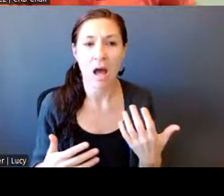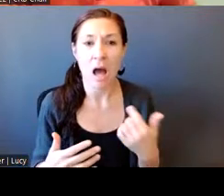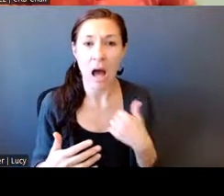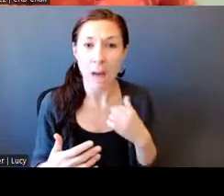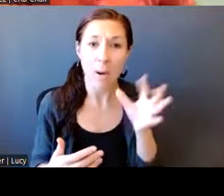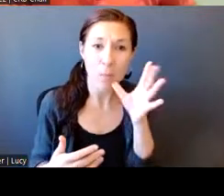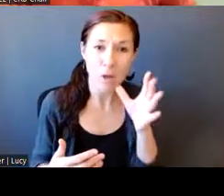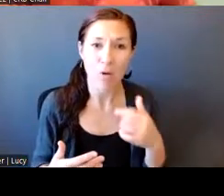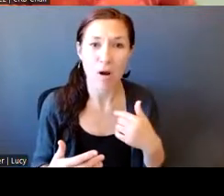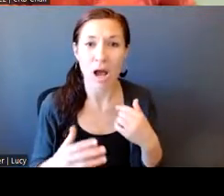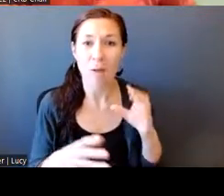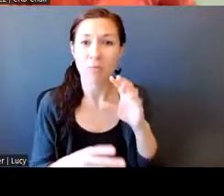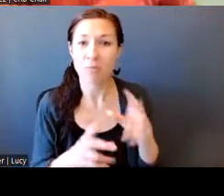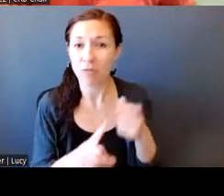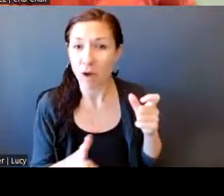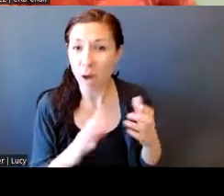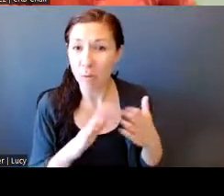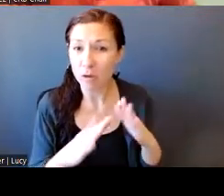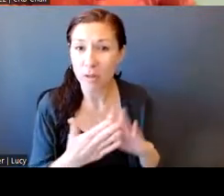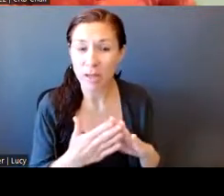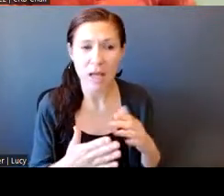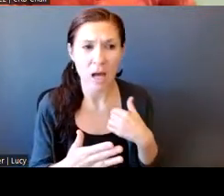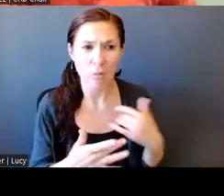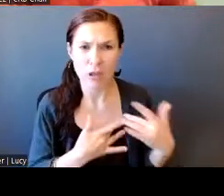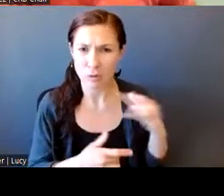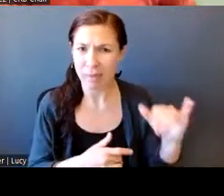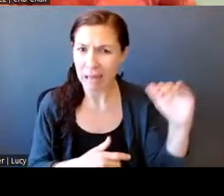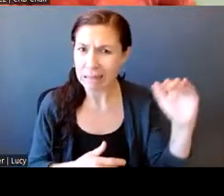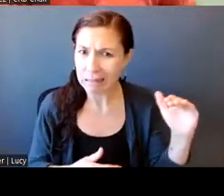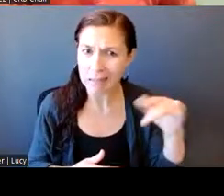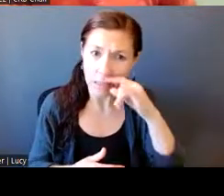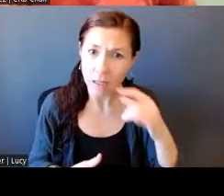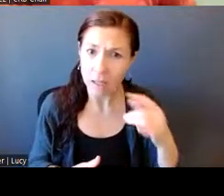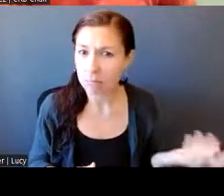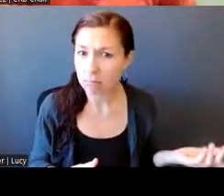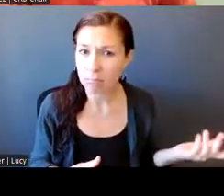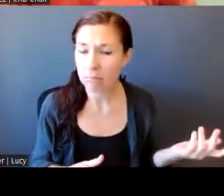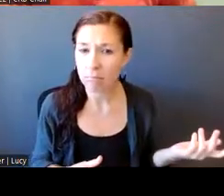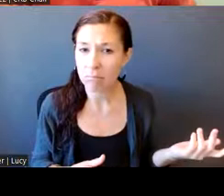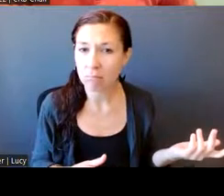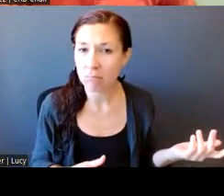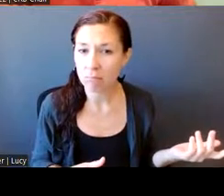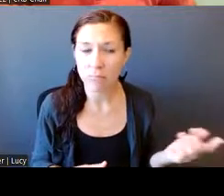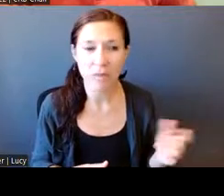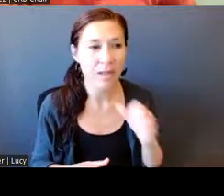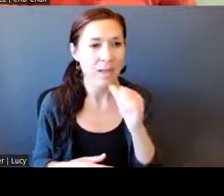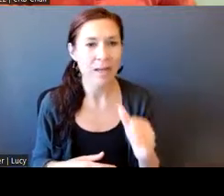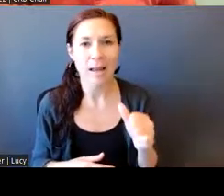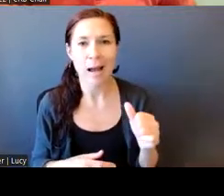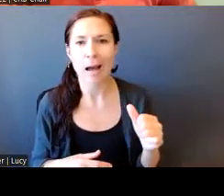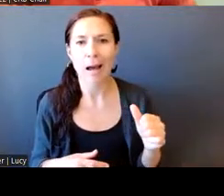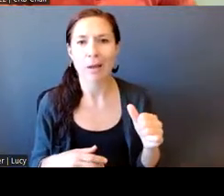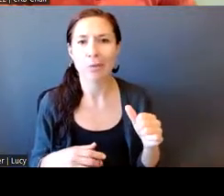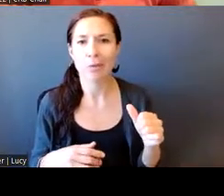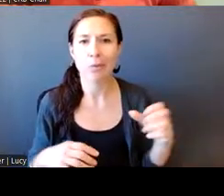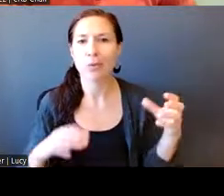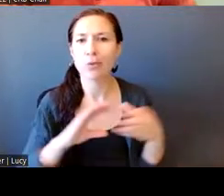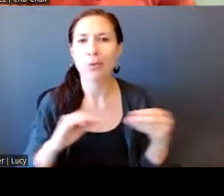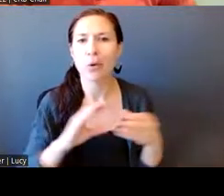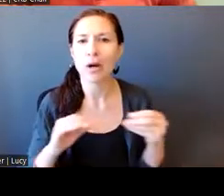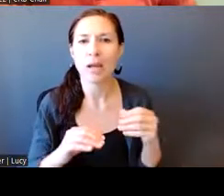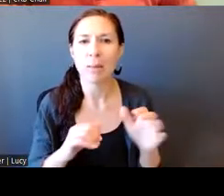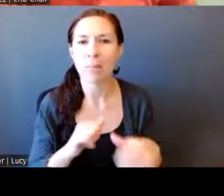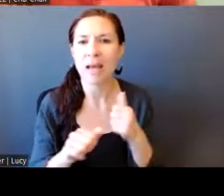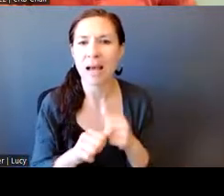ED of this office, the 12 year old is my concern. Um, not the narrative. And I think that's the thing that we should focus on is not